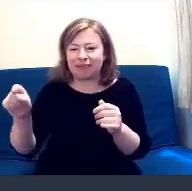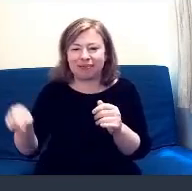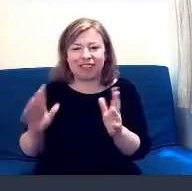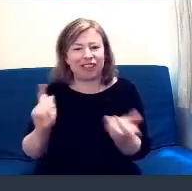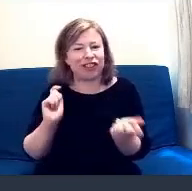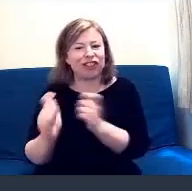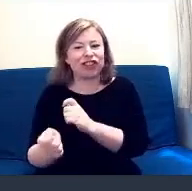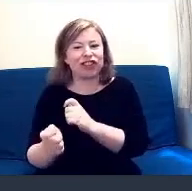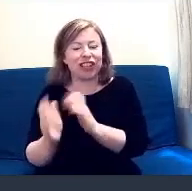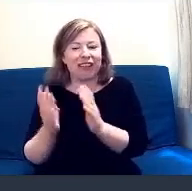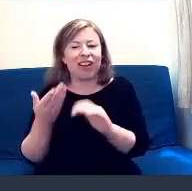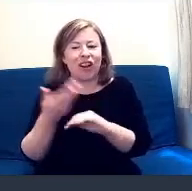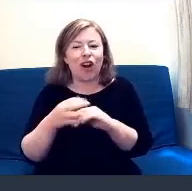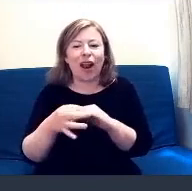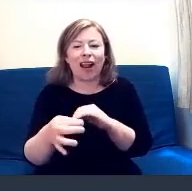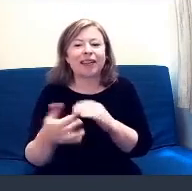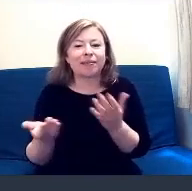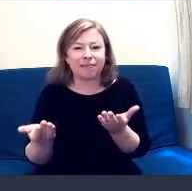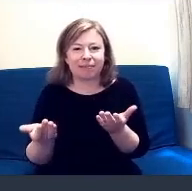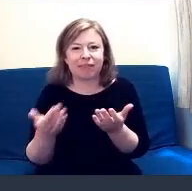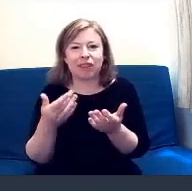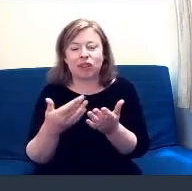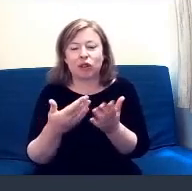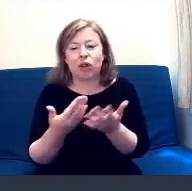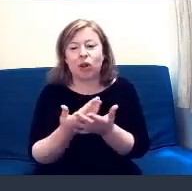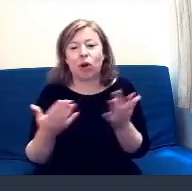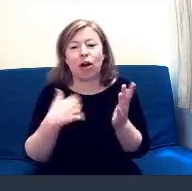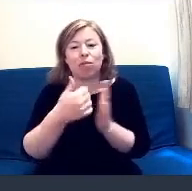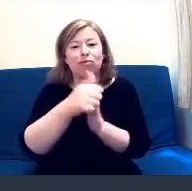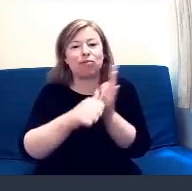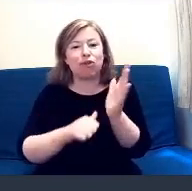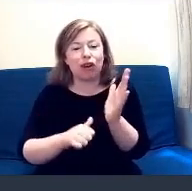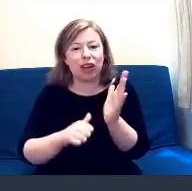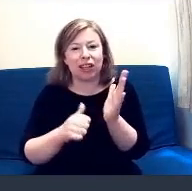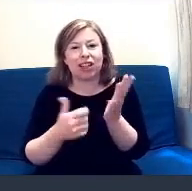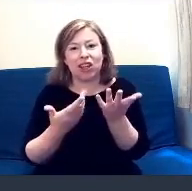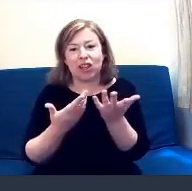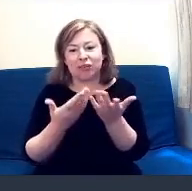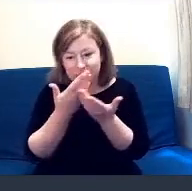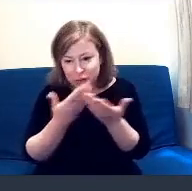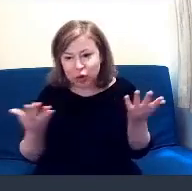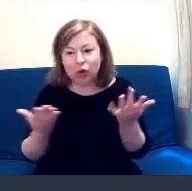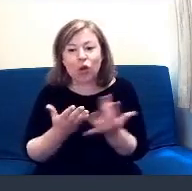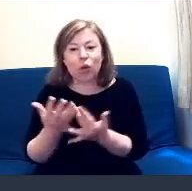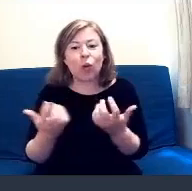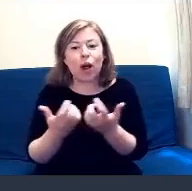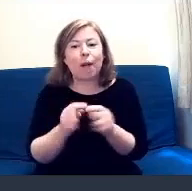So a lot of the program will be bringing to you via mainly our Facebook.